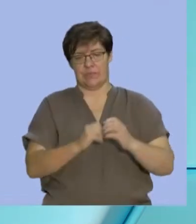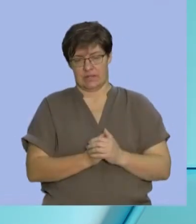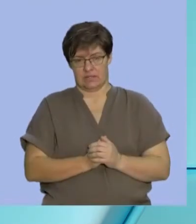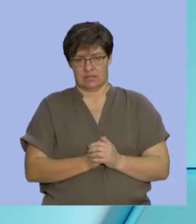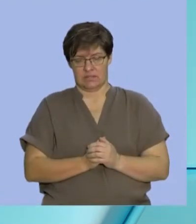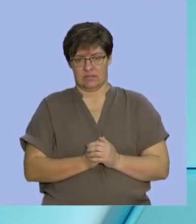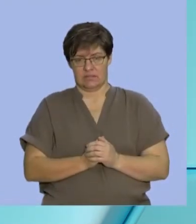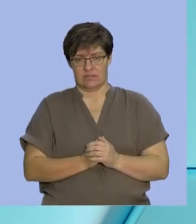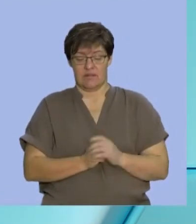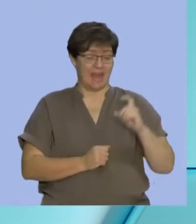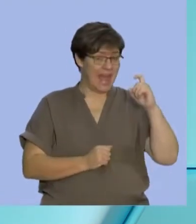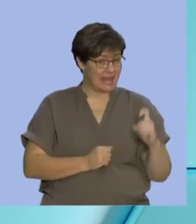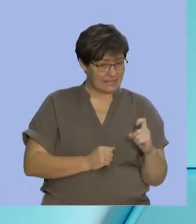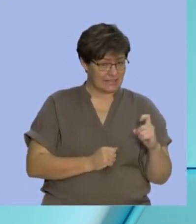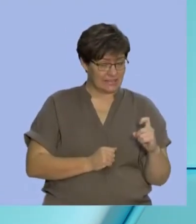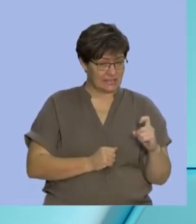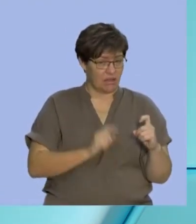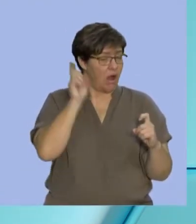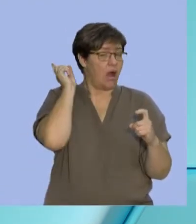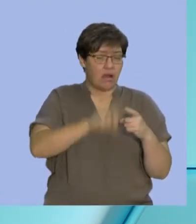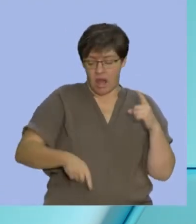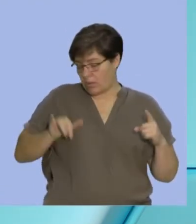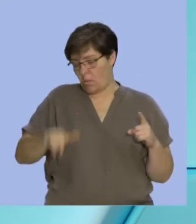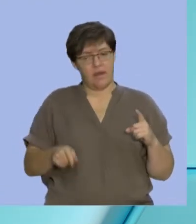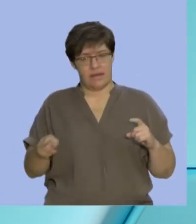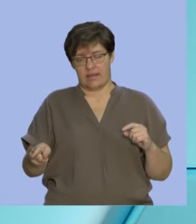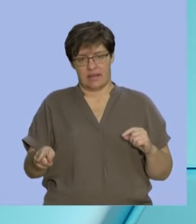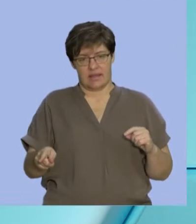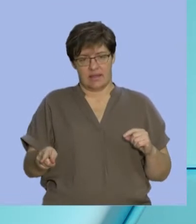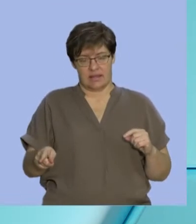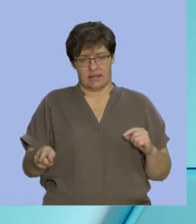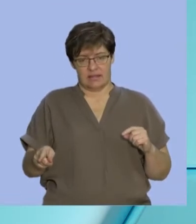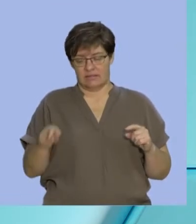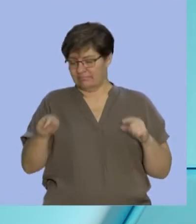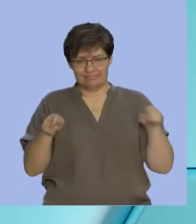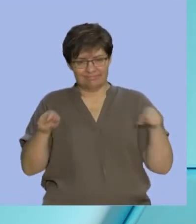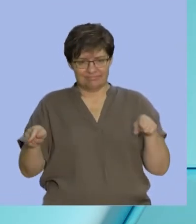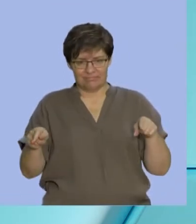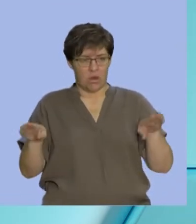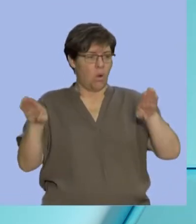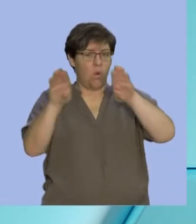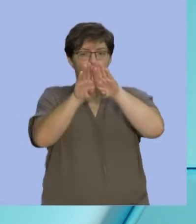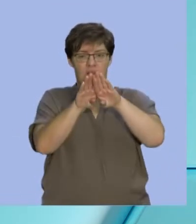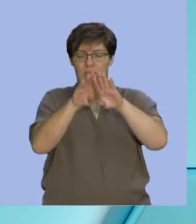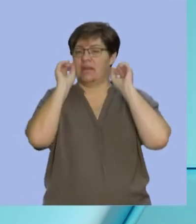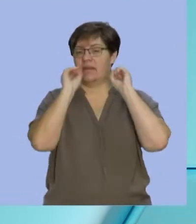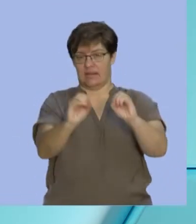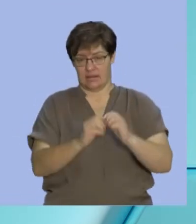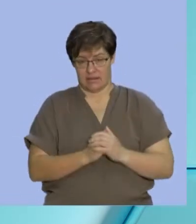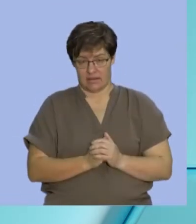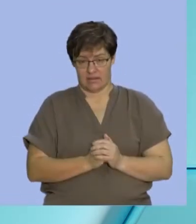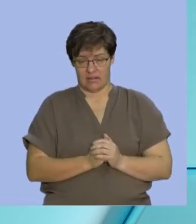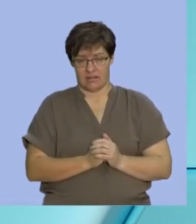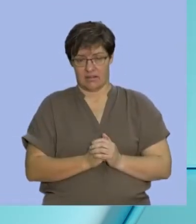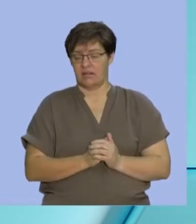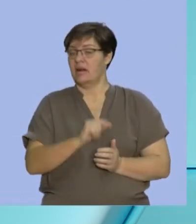If you're in X, you can't be in Y. There is no overlap between these. And that's why